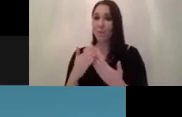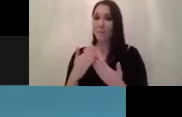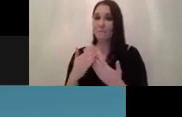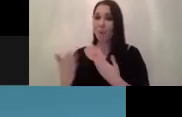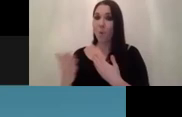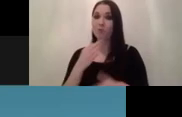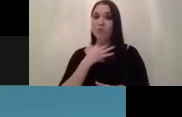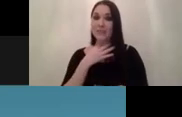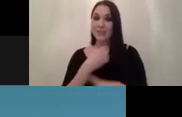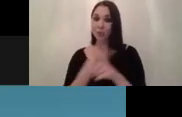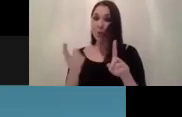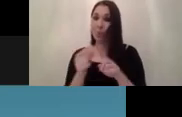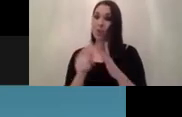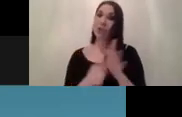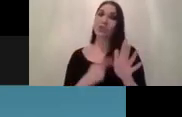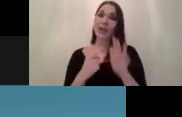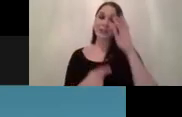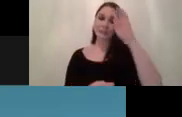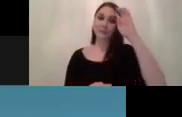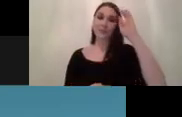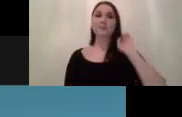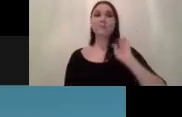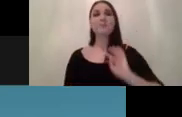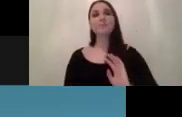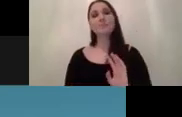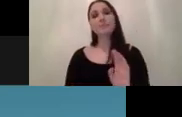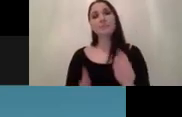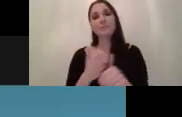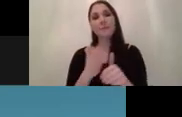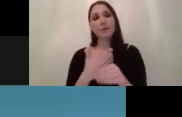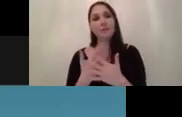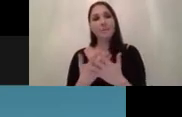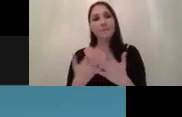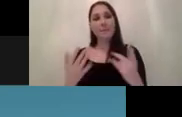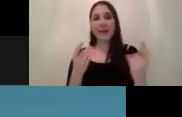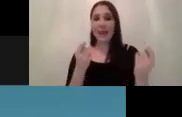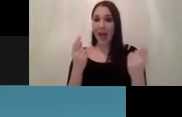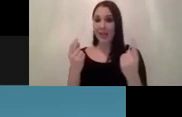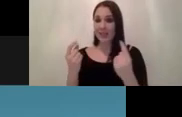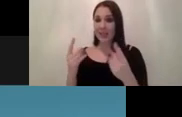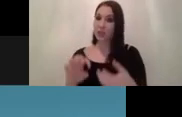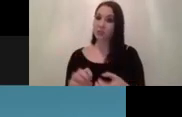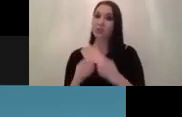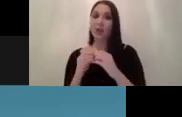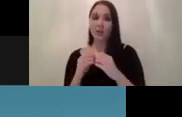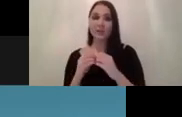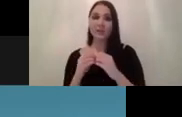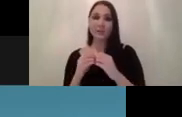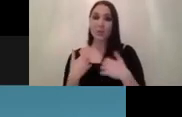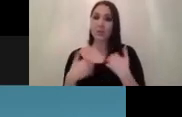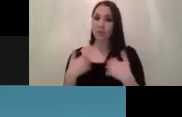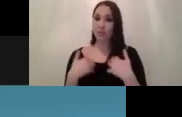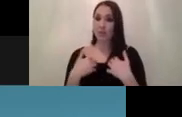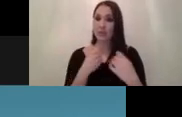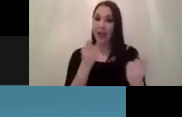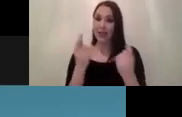projects then at first you've ideated many ideas then you created this ai project canvas to the most interesting ideas and